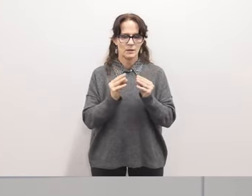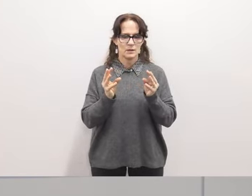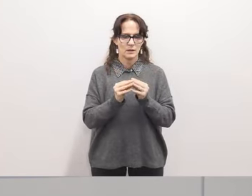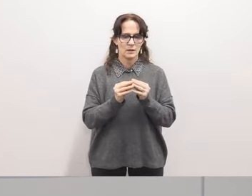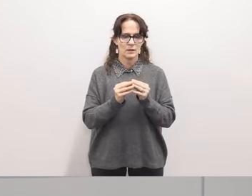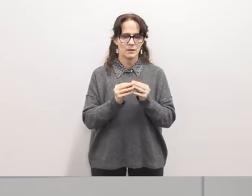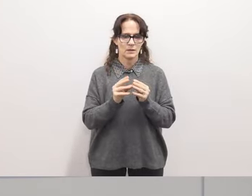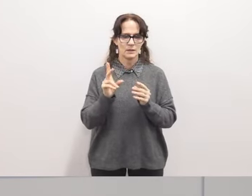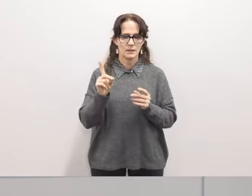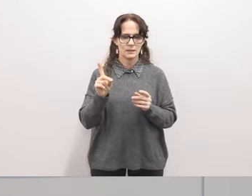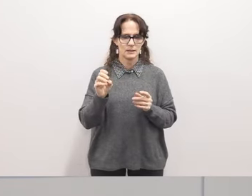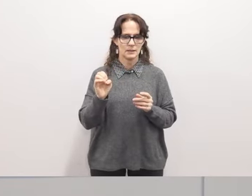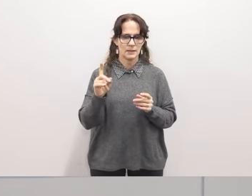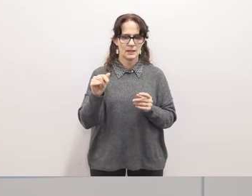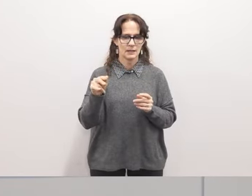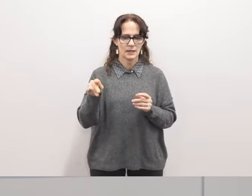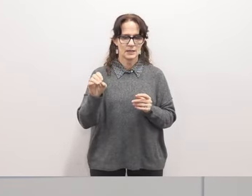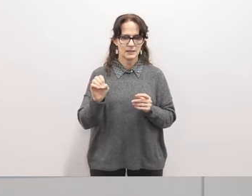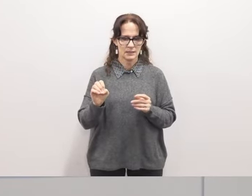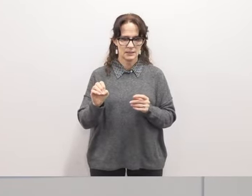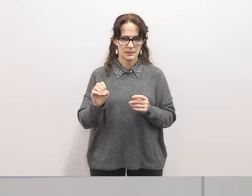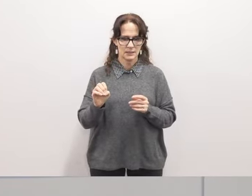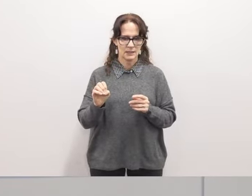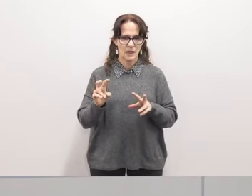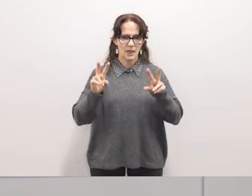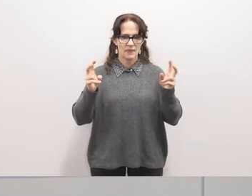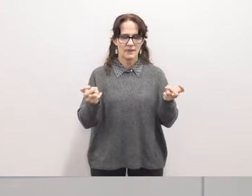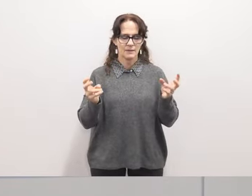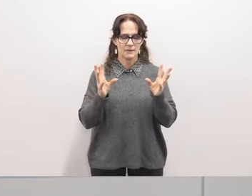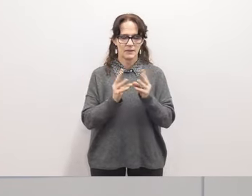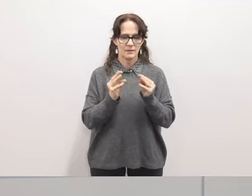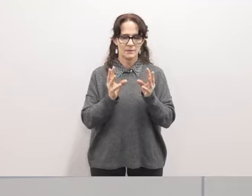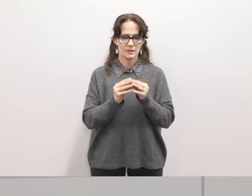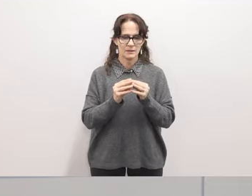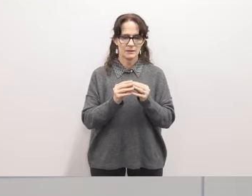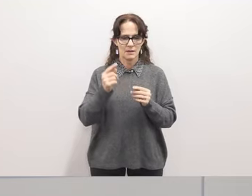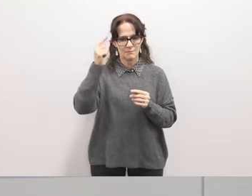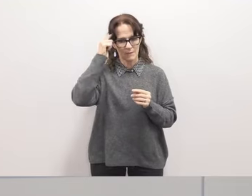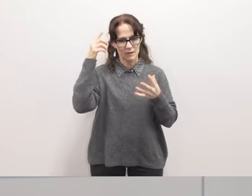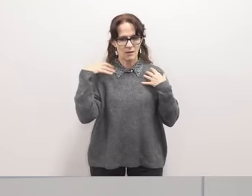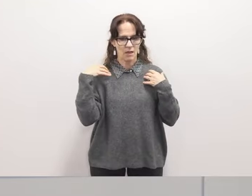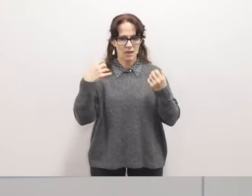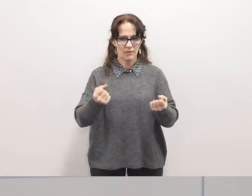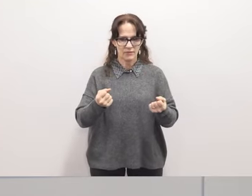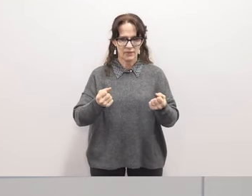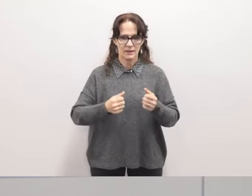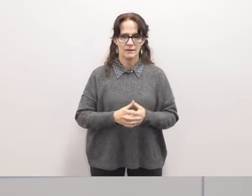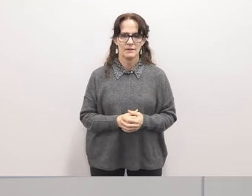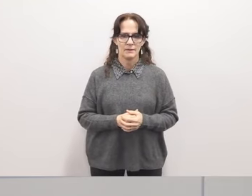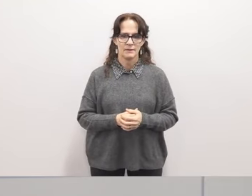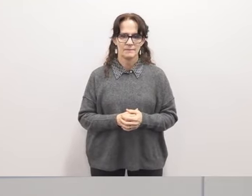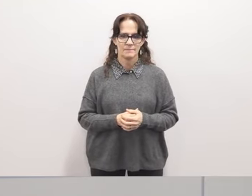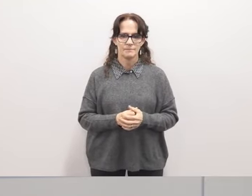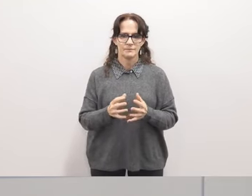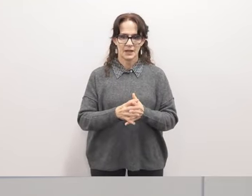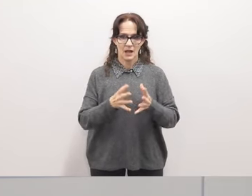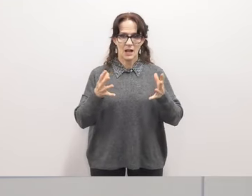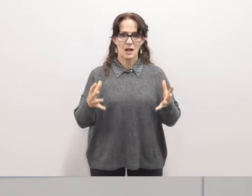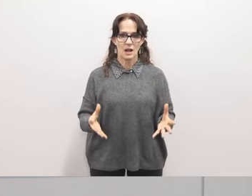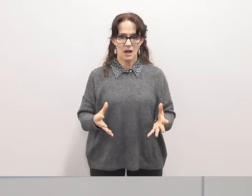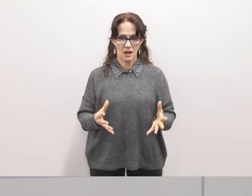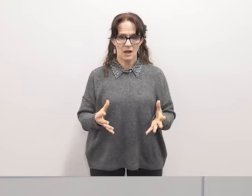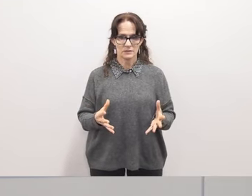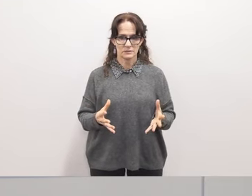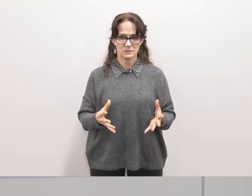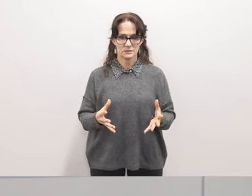am a delegate and the theme of this meeting was mental health and uh there was a lot to be